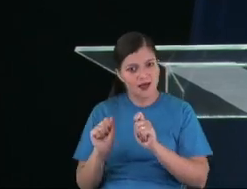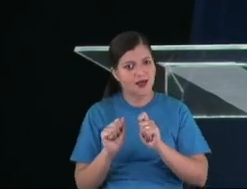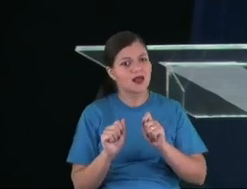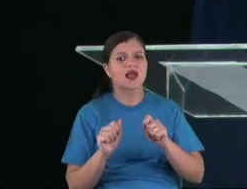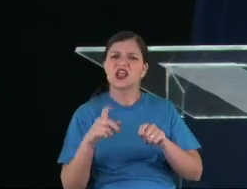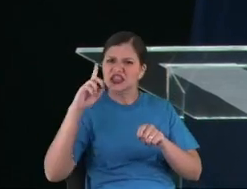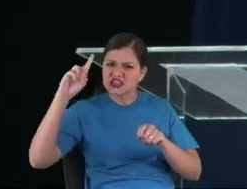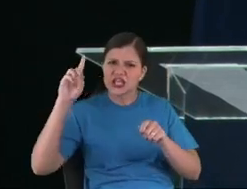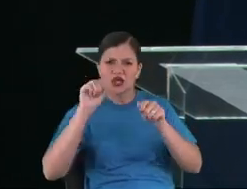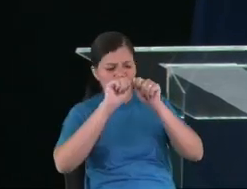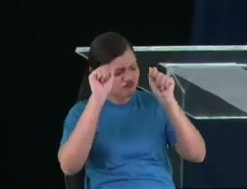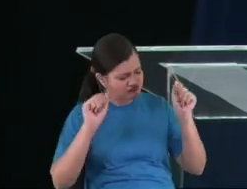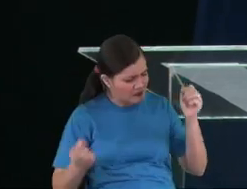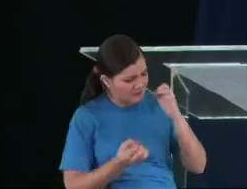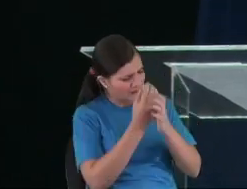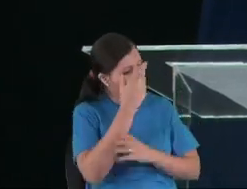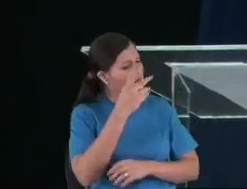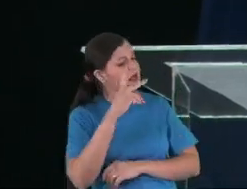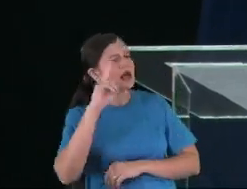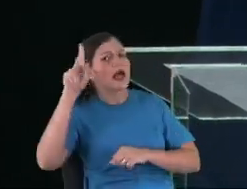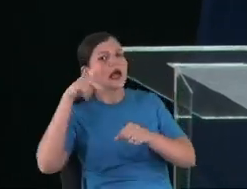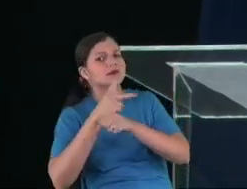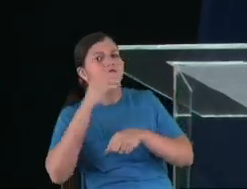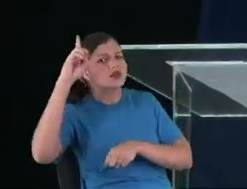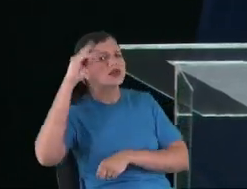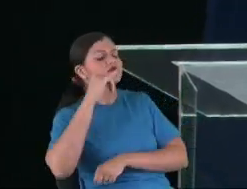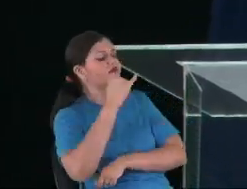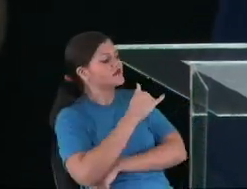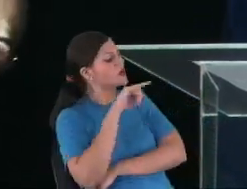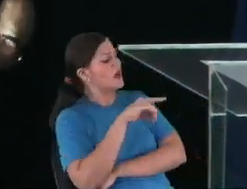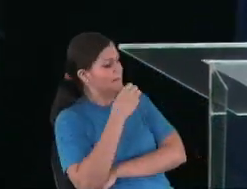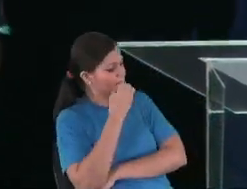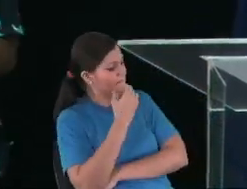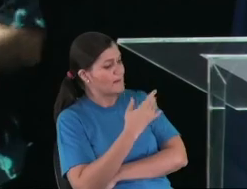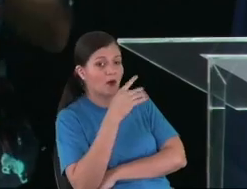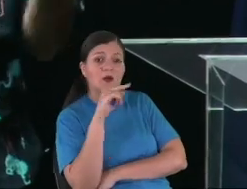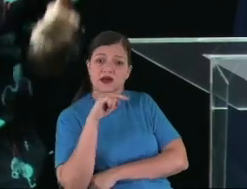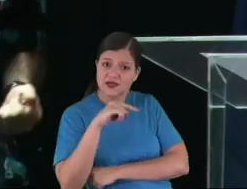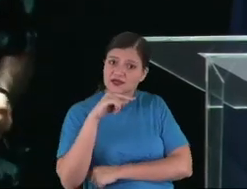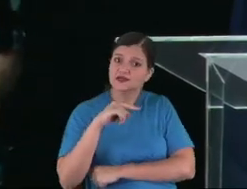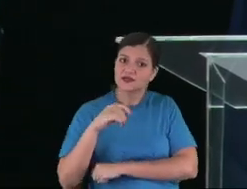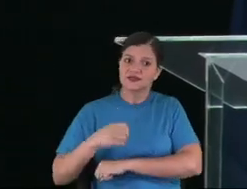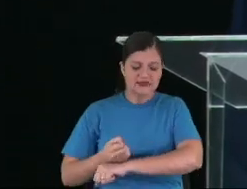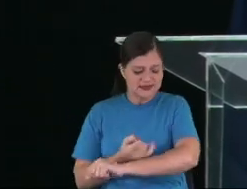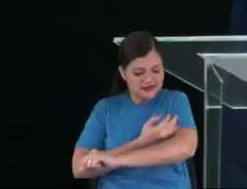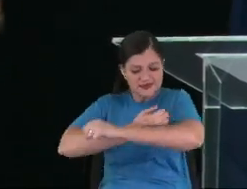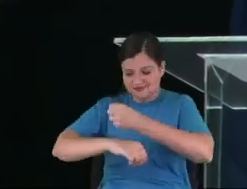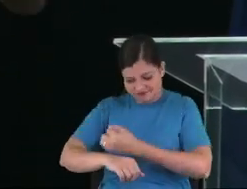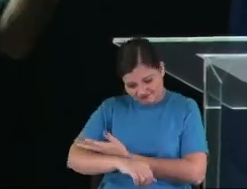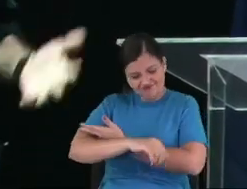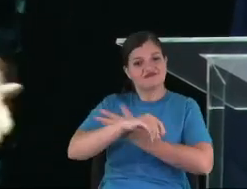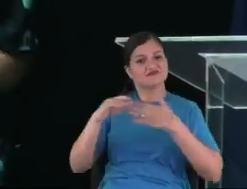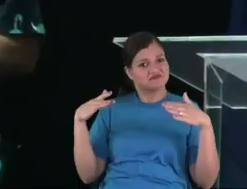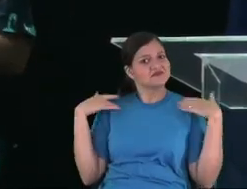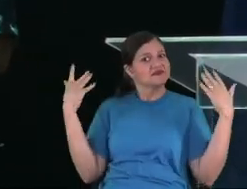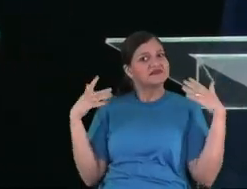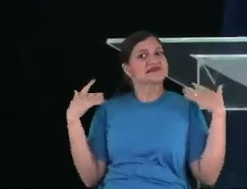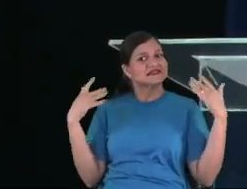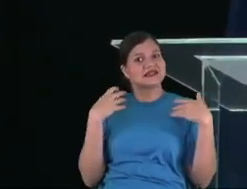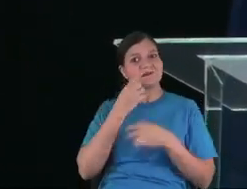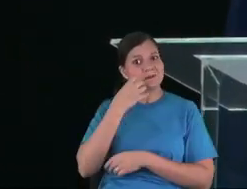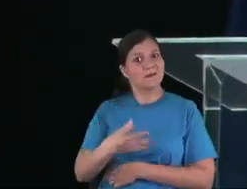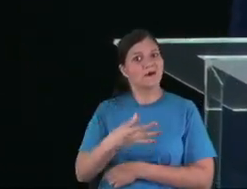work. Oh, this is good. You have the sensation of victory, serotonin, docetocin,